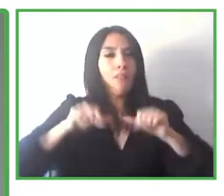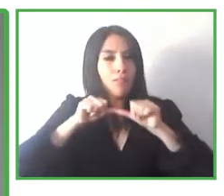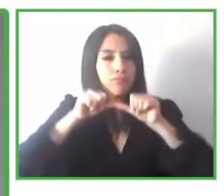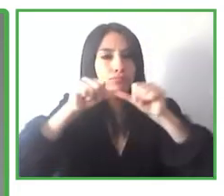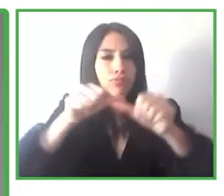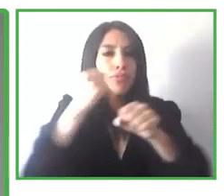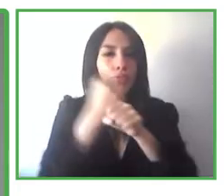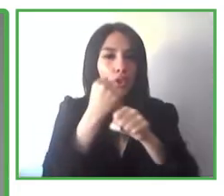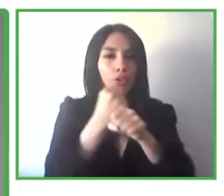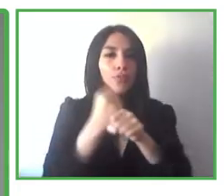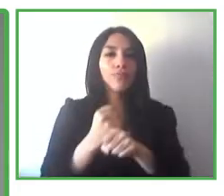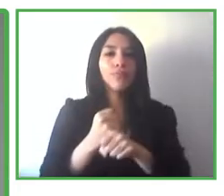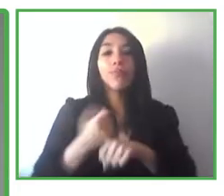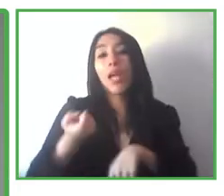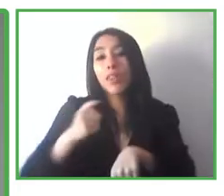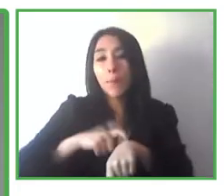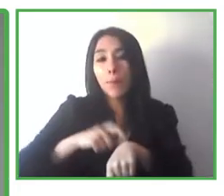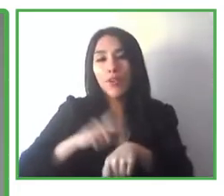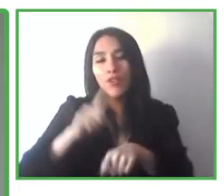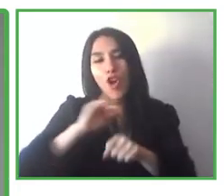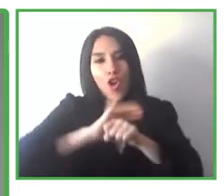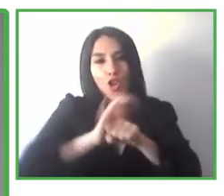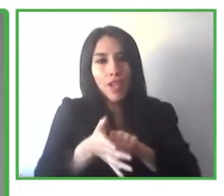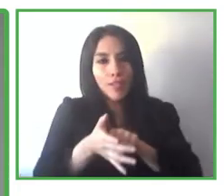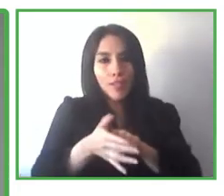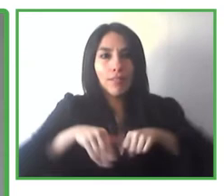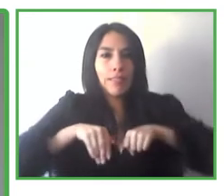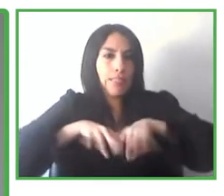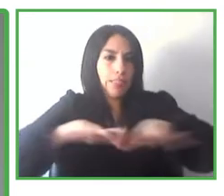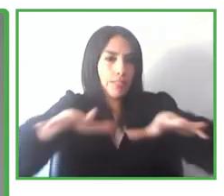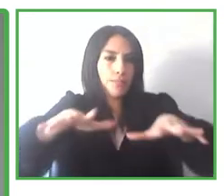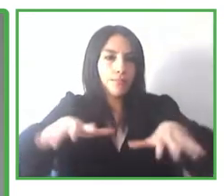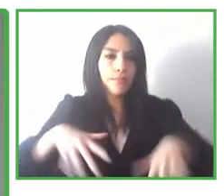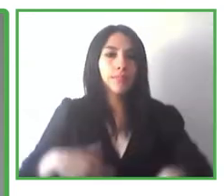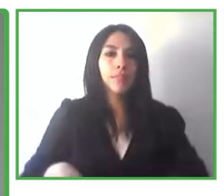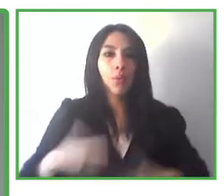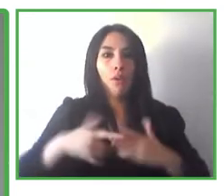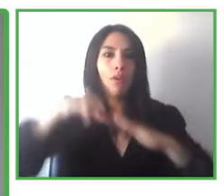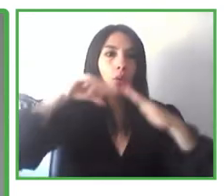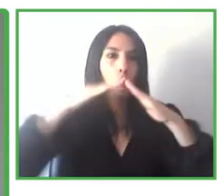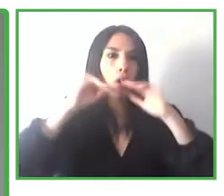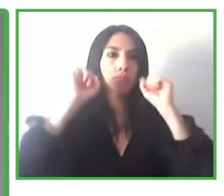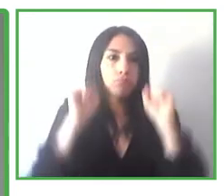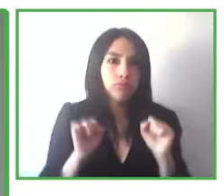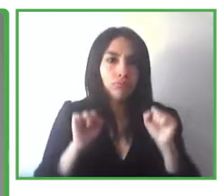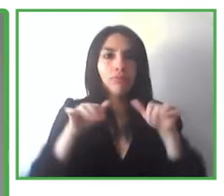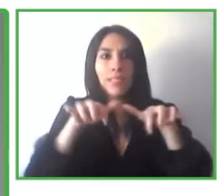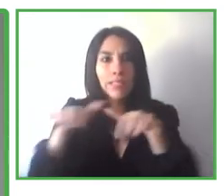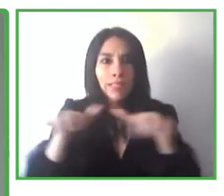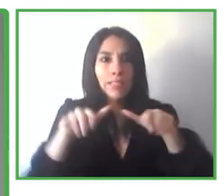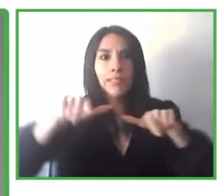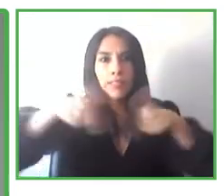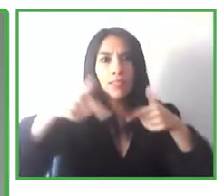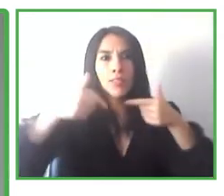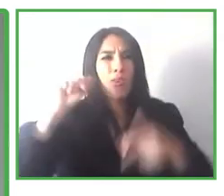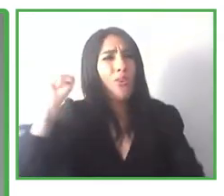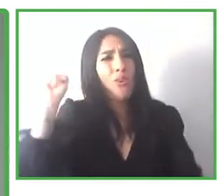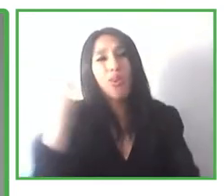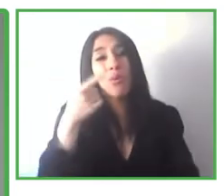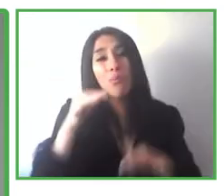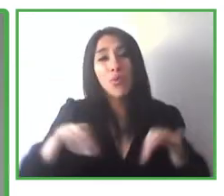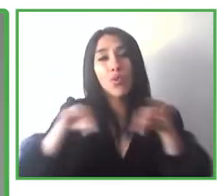activities during this time of pandemic and lockdown that we have gone through in the world.